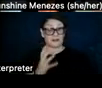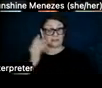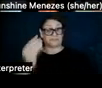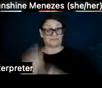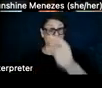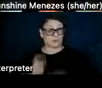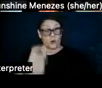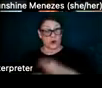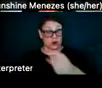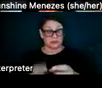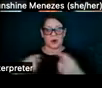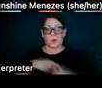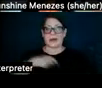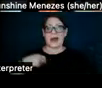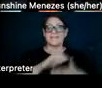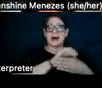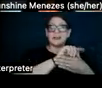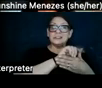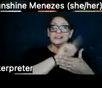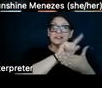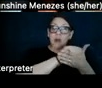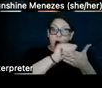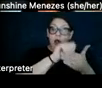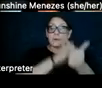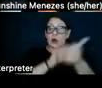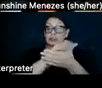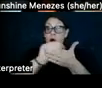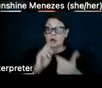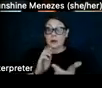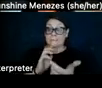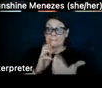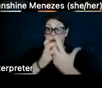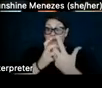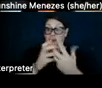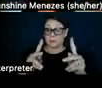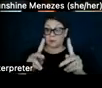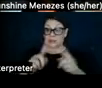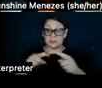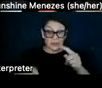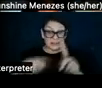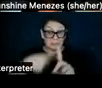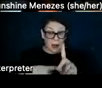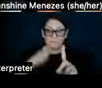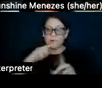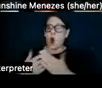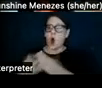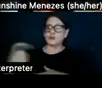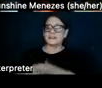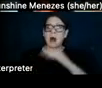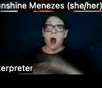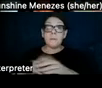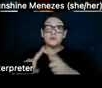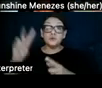Metcalf Institute has a dollar-for-dollar matching opportunity this month until June 30th for all donations up to $12